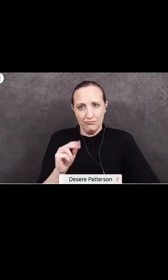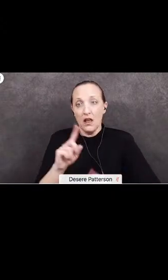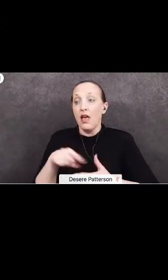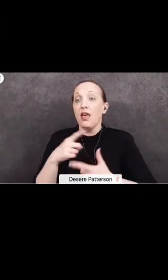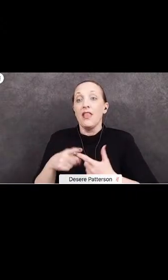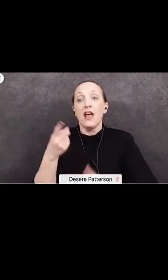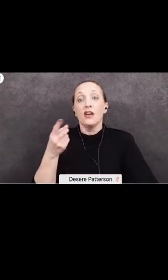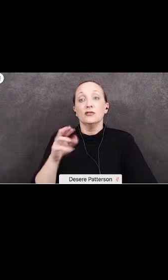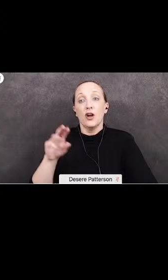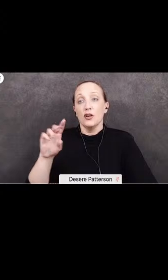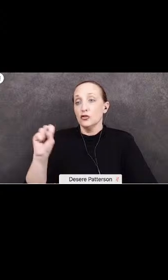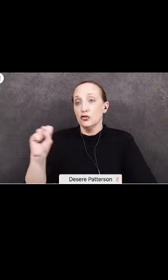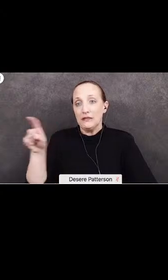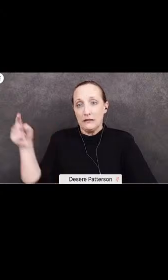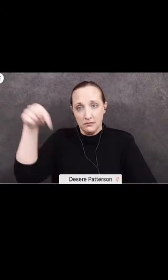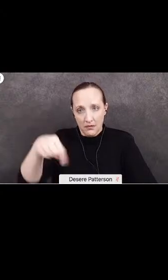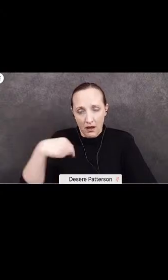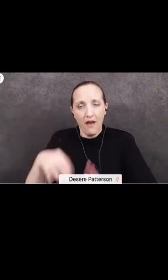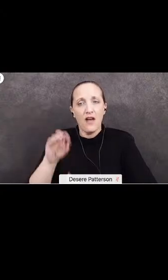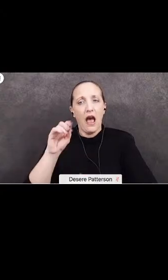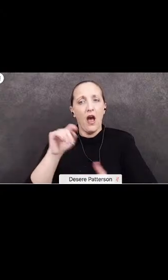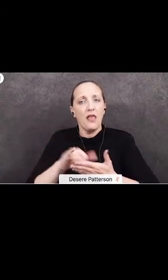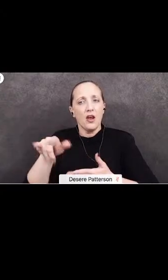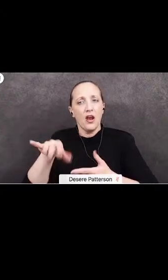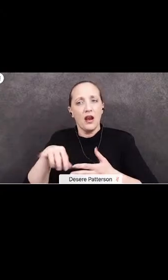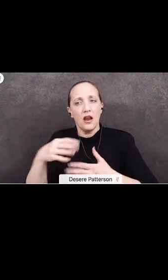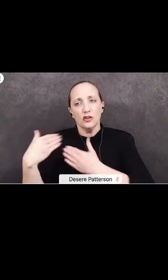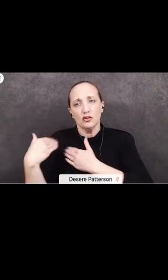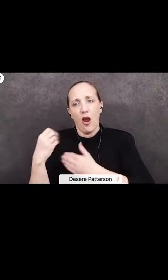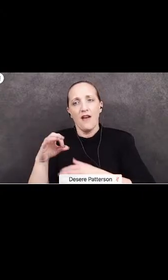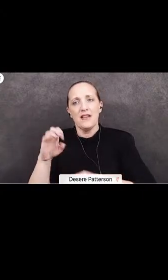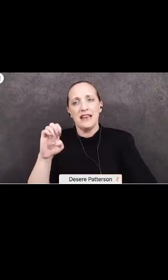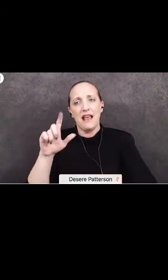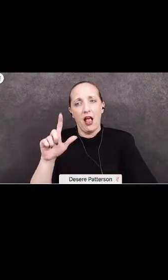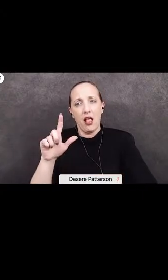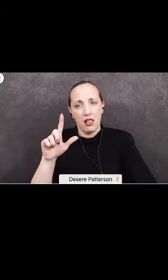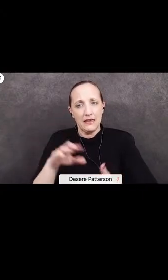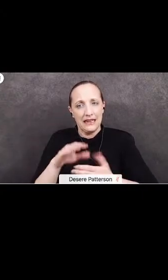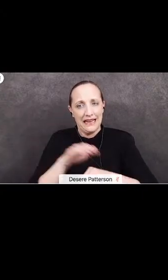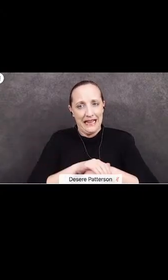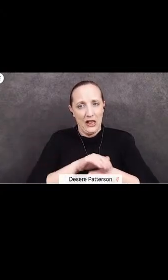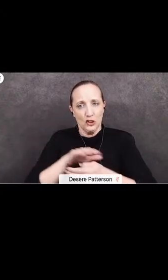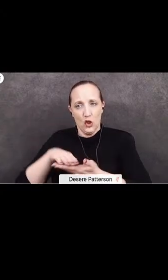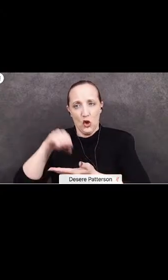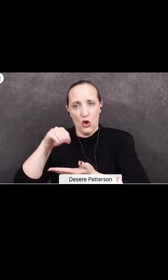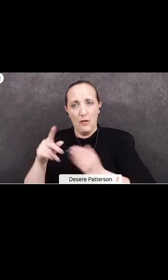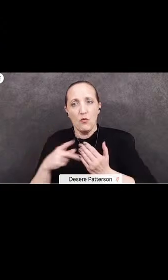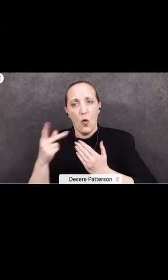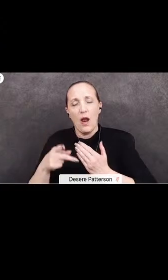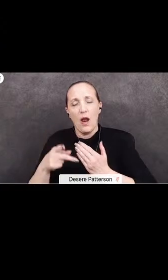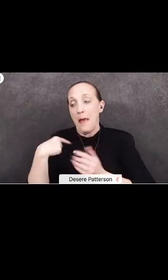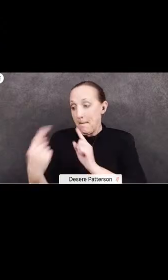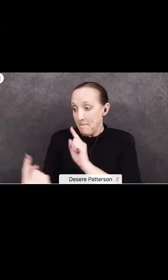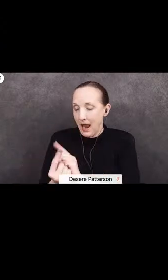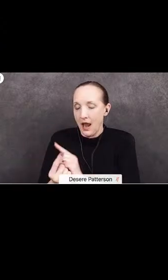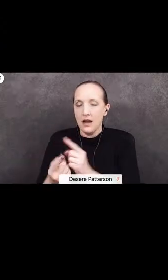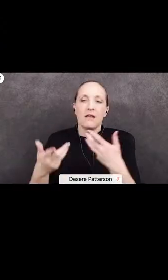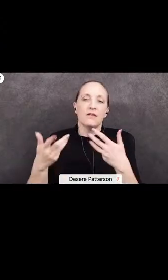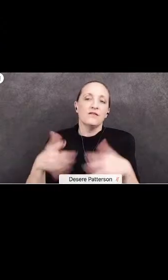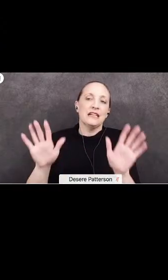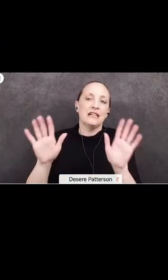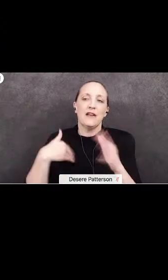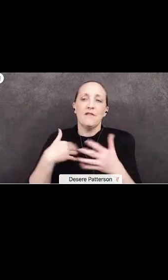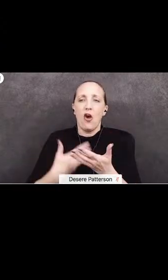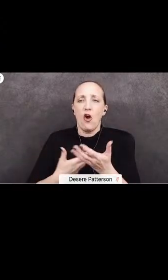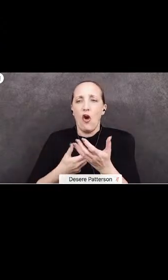at Bloomington BHS, I found out she was in charge of the English Learners program. I met her and she immediately gave me confidence. She took the